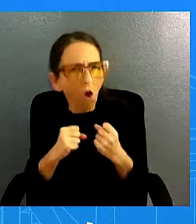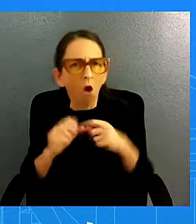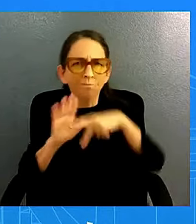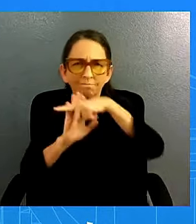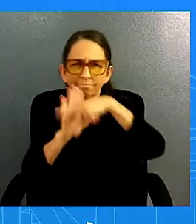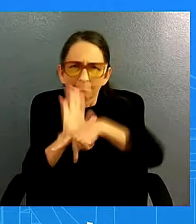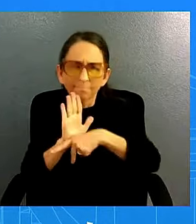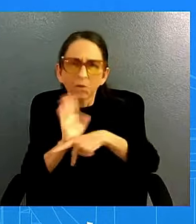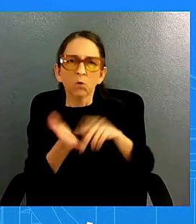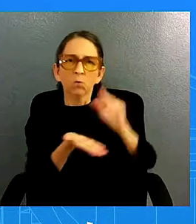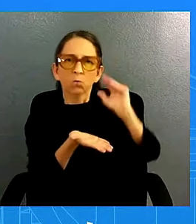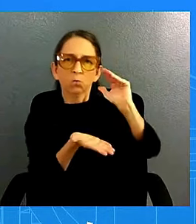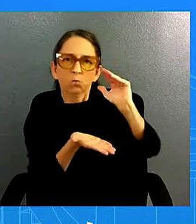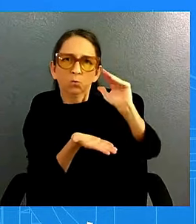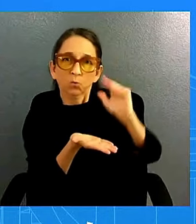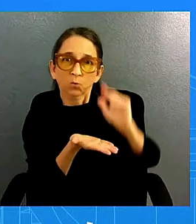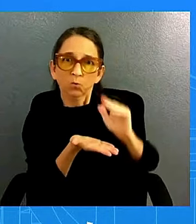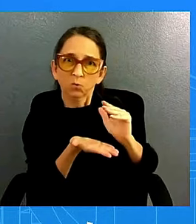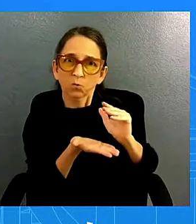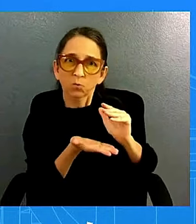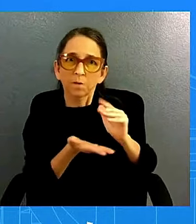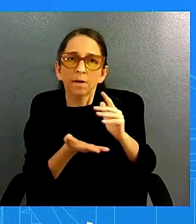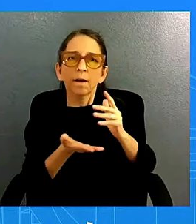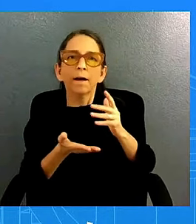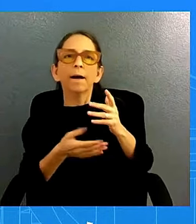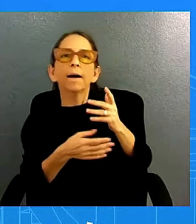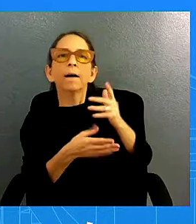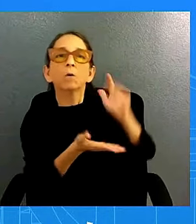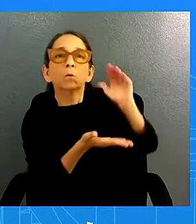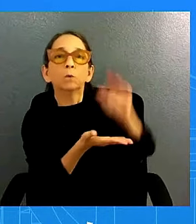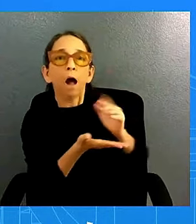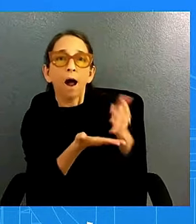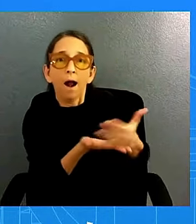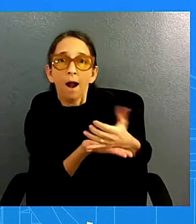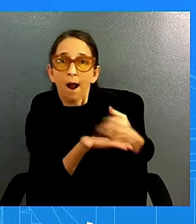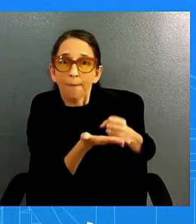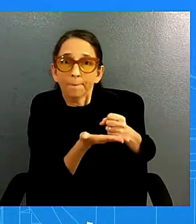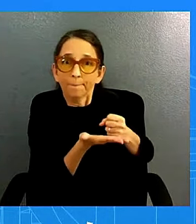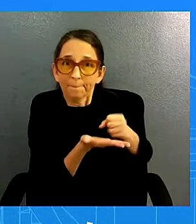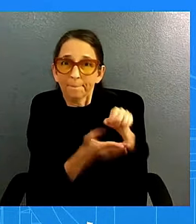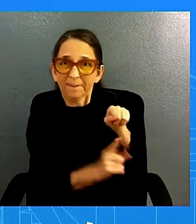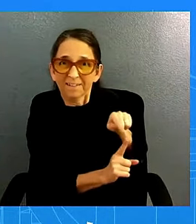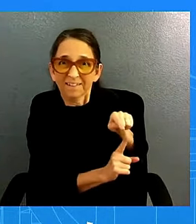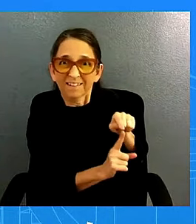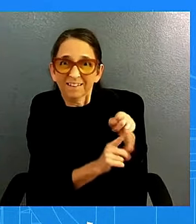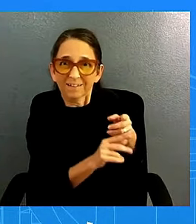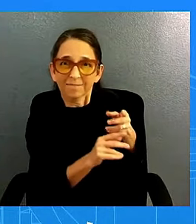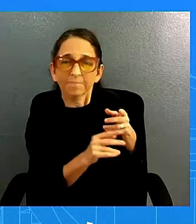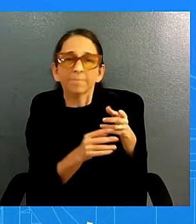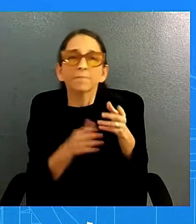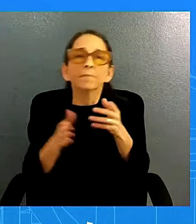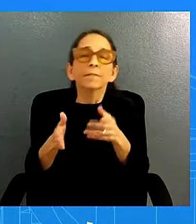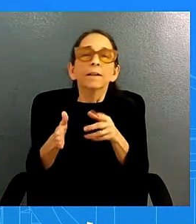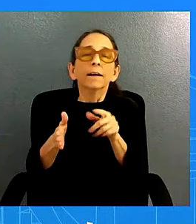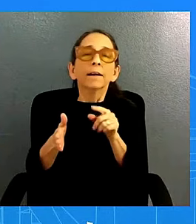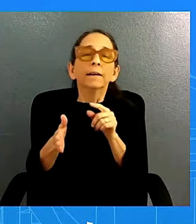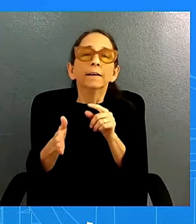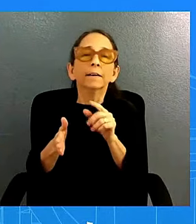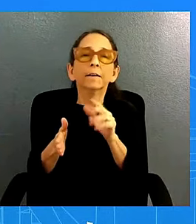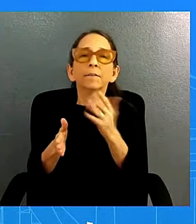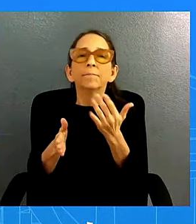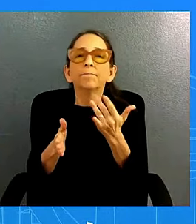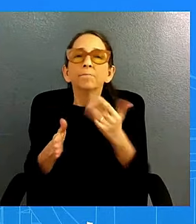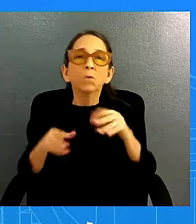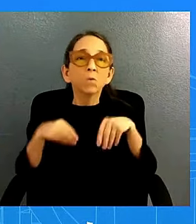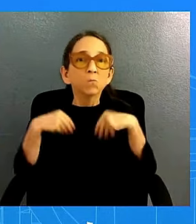-income housing tax credit subsidizing developing and building uh in in ways that would make those deals that make those developments pencil out